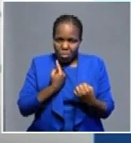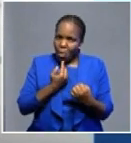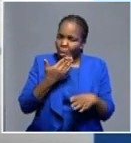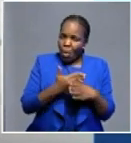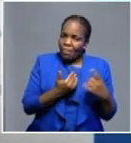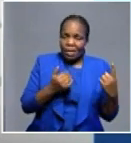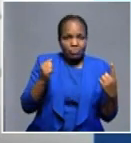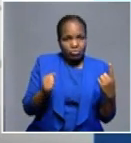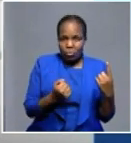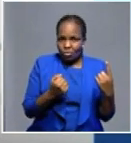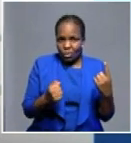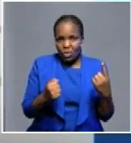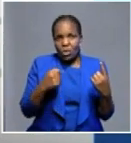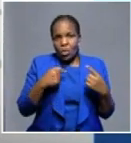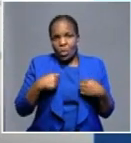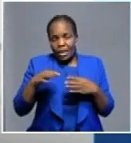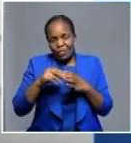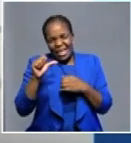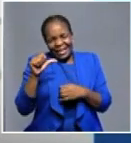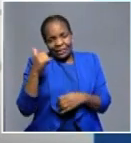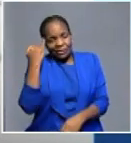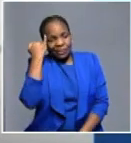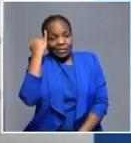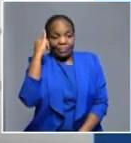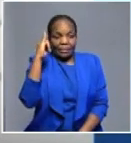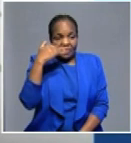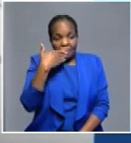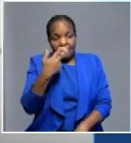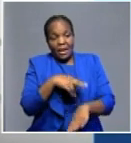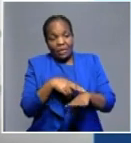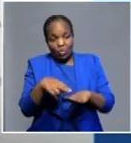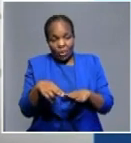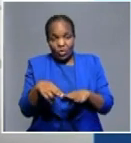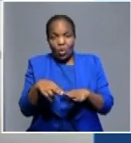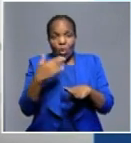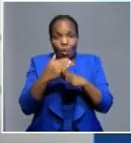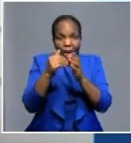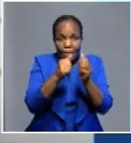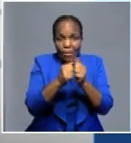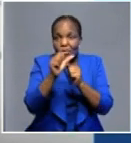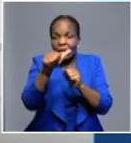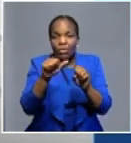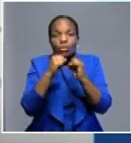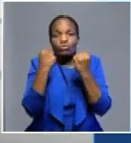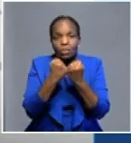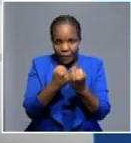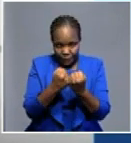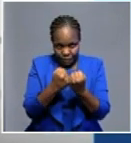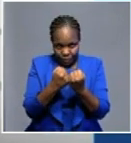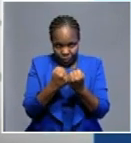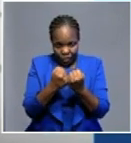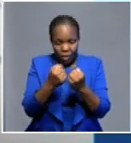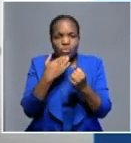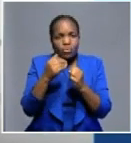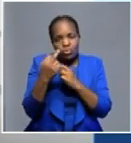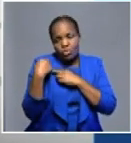therefore, come up with an idea or a request to have a joint operation and cooperation spearheaded